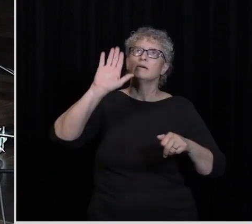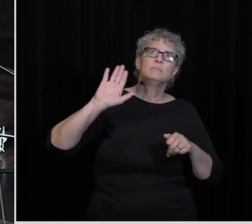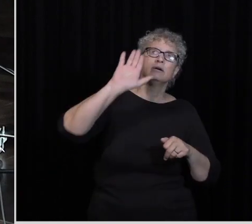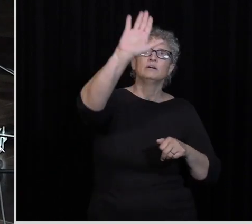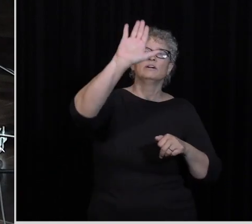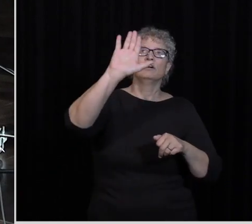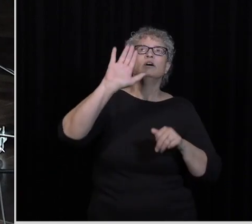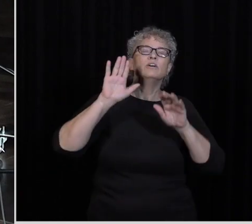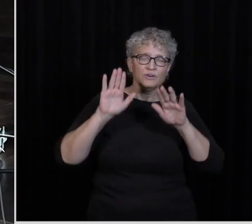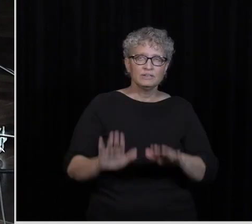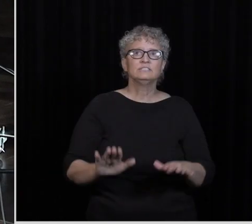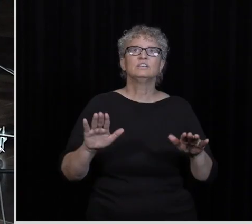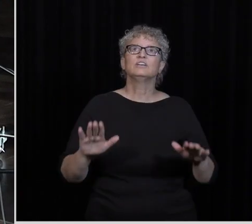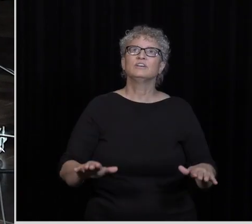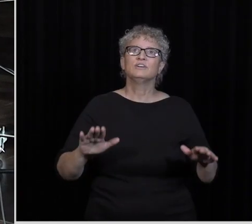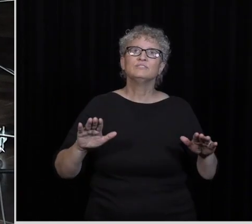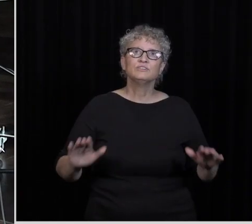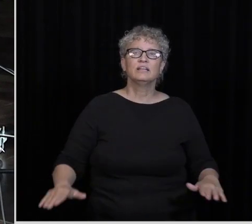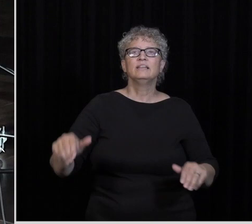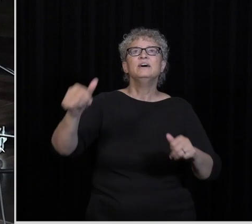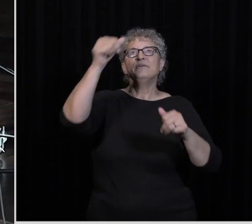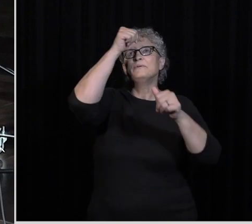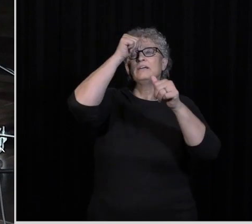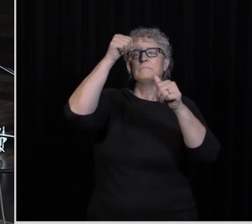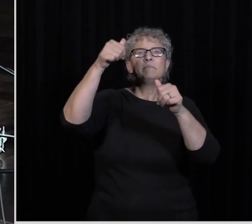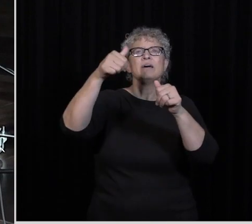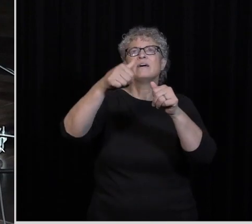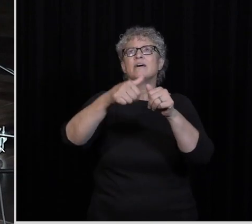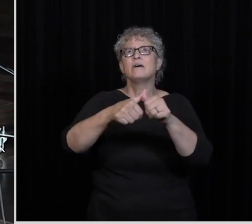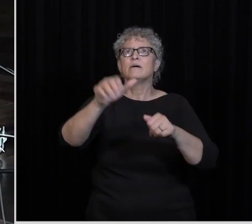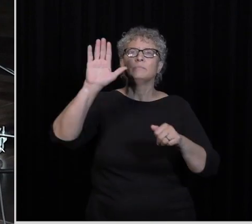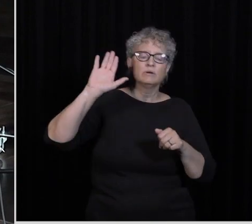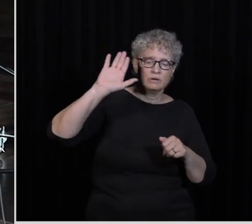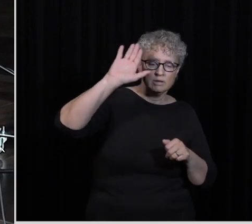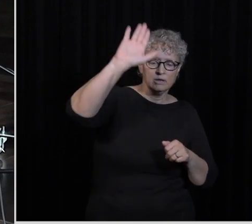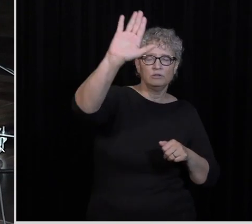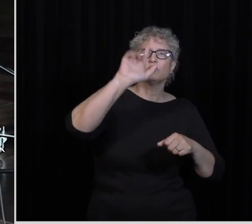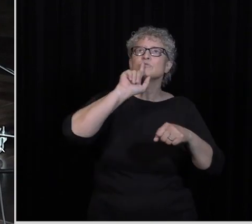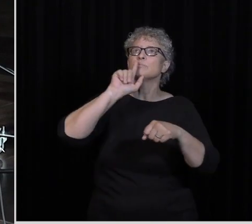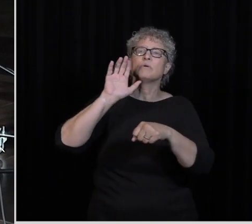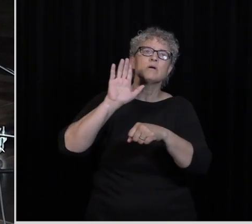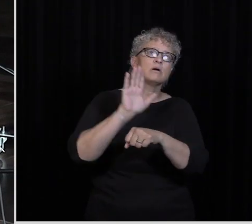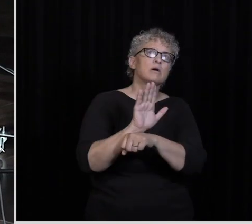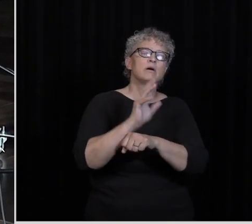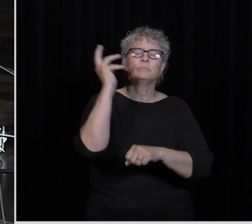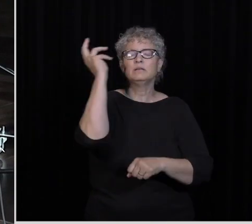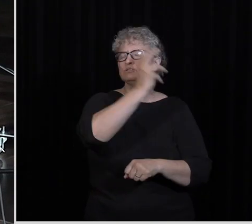Your children Remember Your